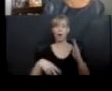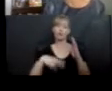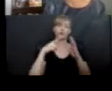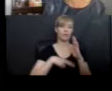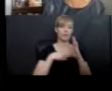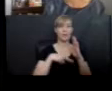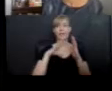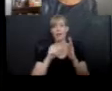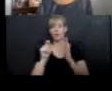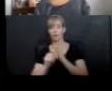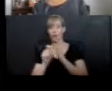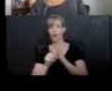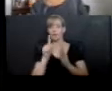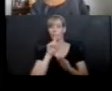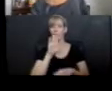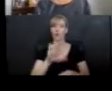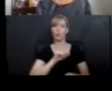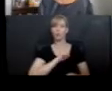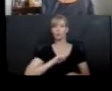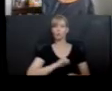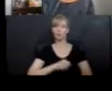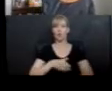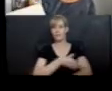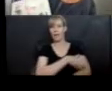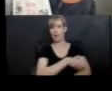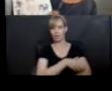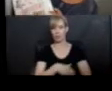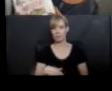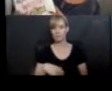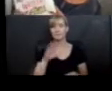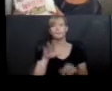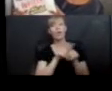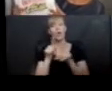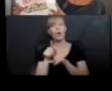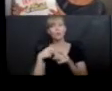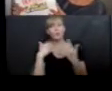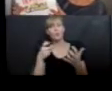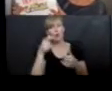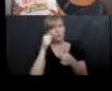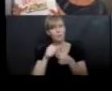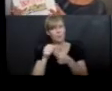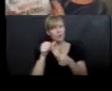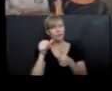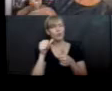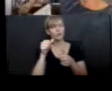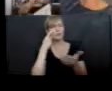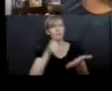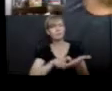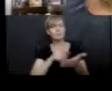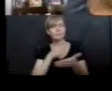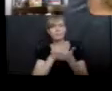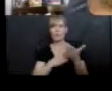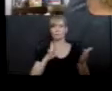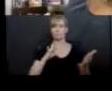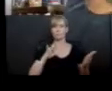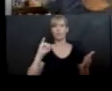what that means. Oh, the other thing I wanted you to keep in mind as we're reading is to listen for some juicy words. This thing